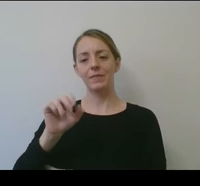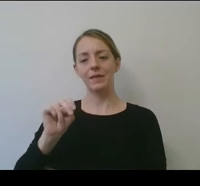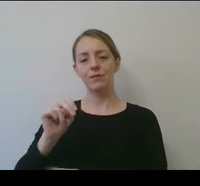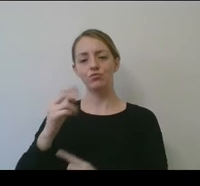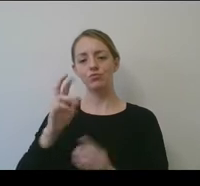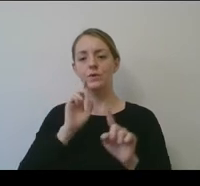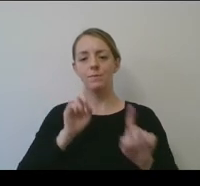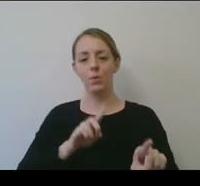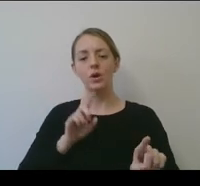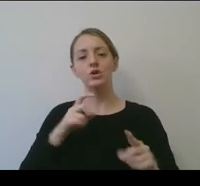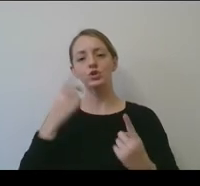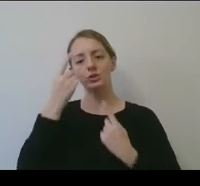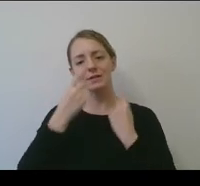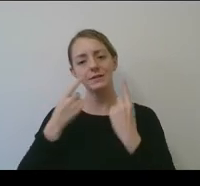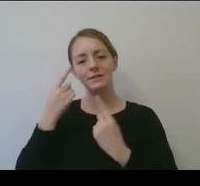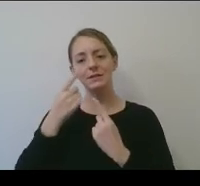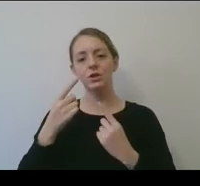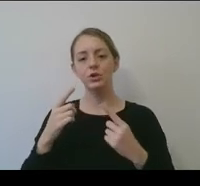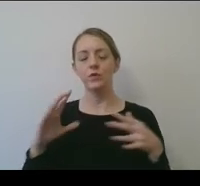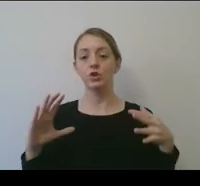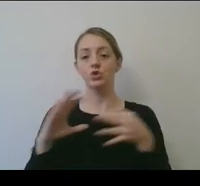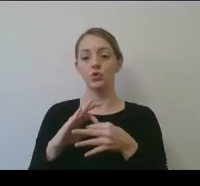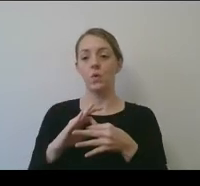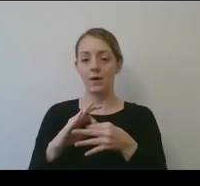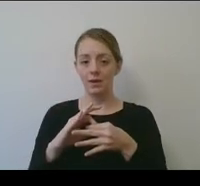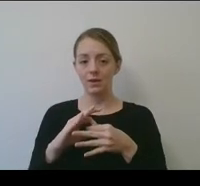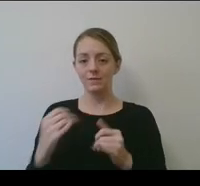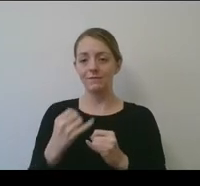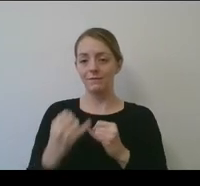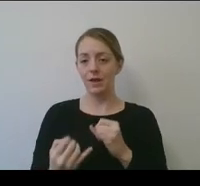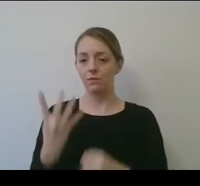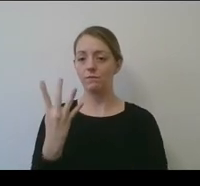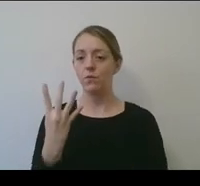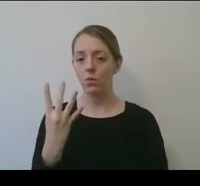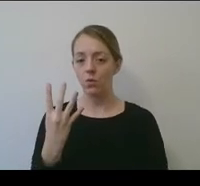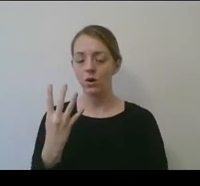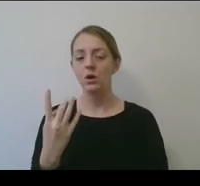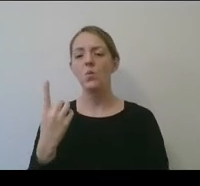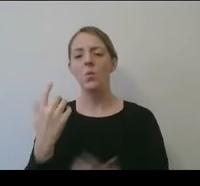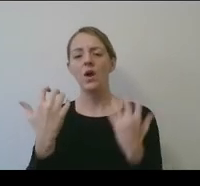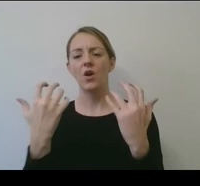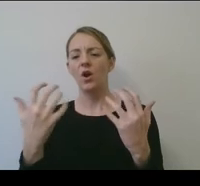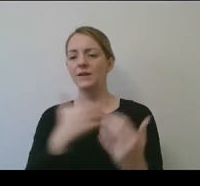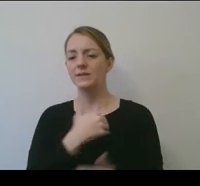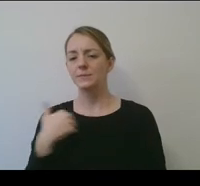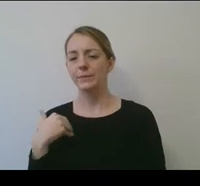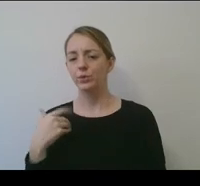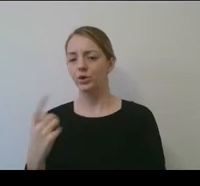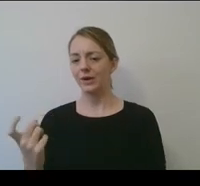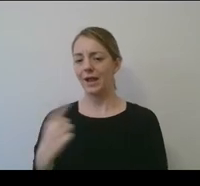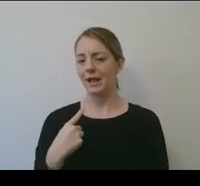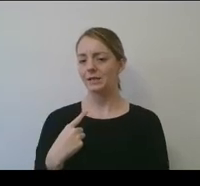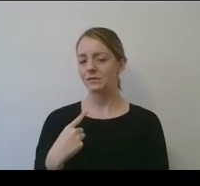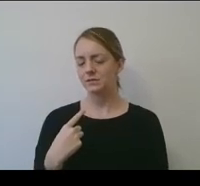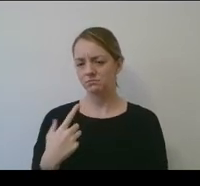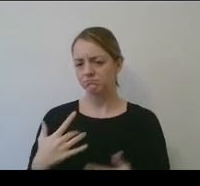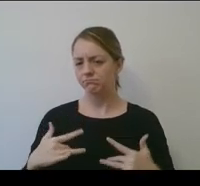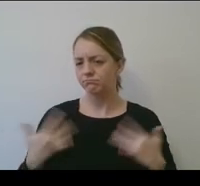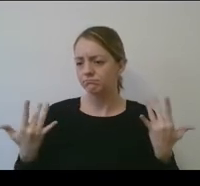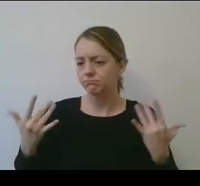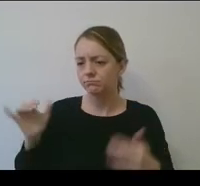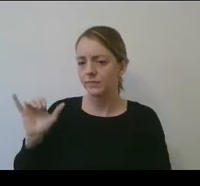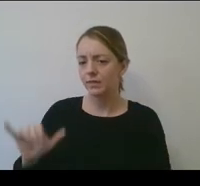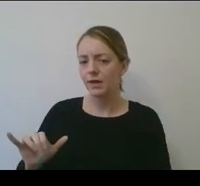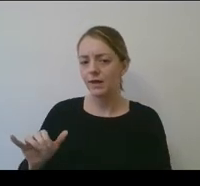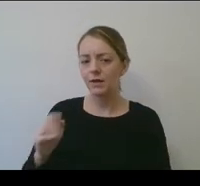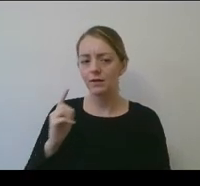of a joint Final Four, we've got an audience member asking either here or virtually what's happening around that in